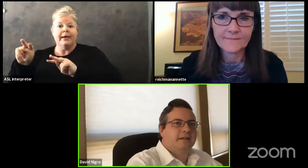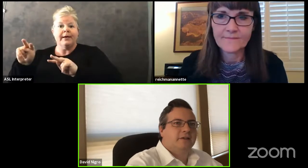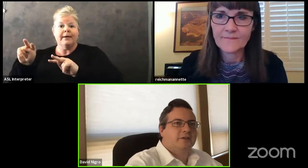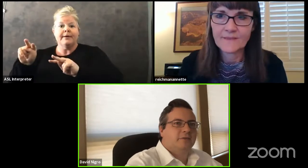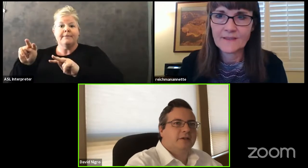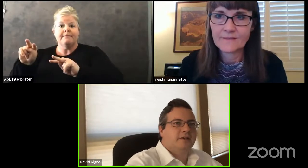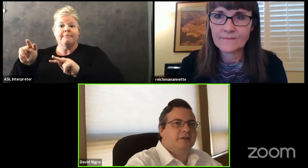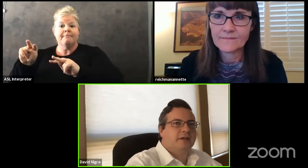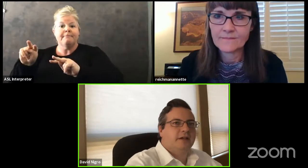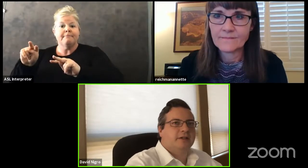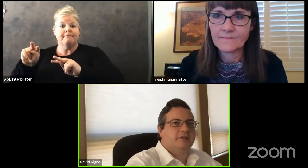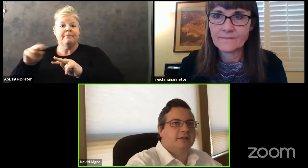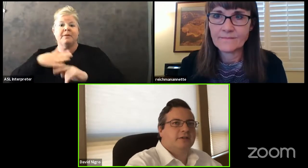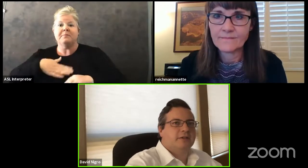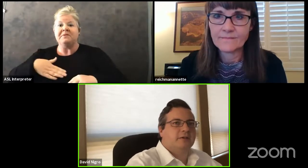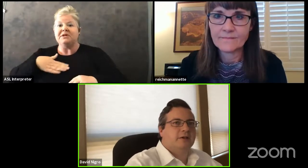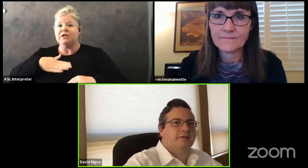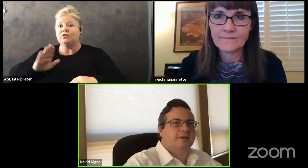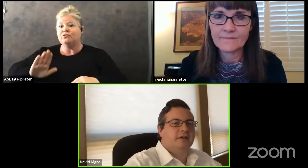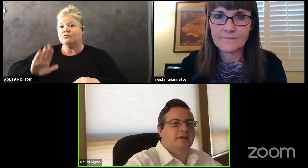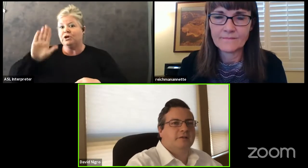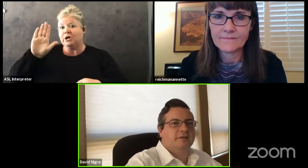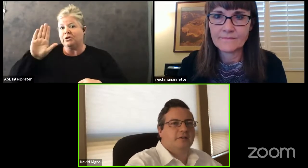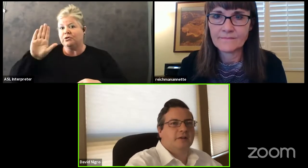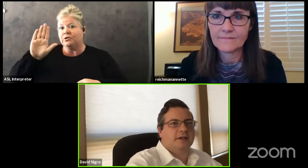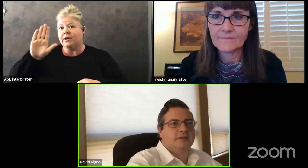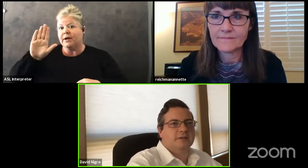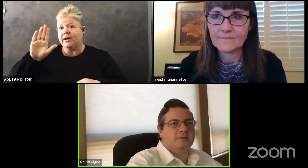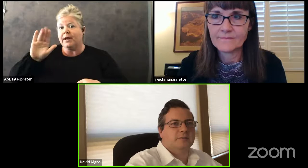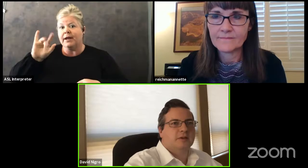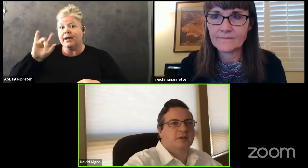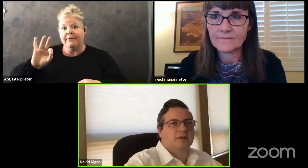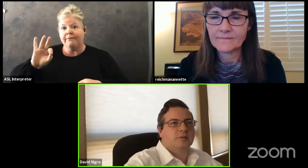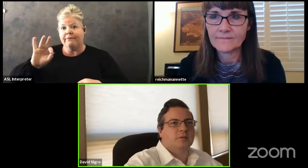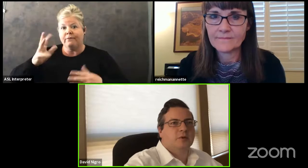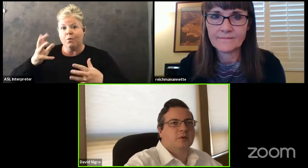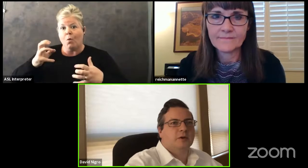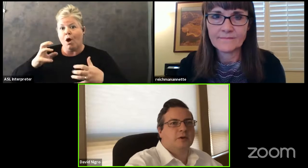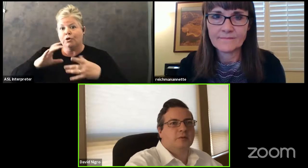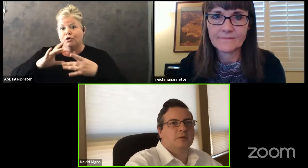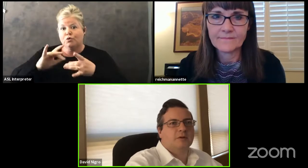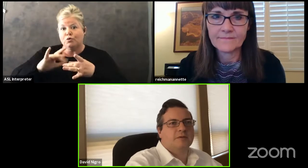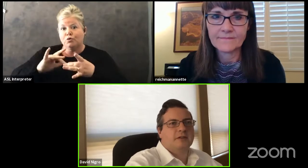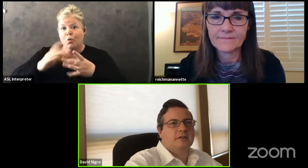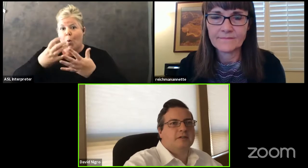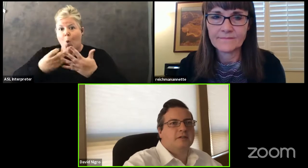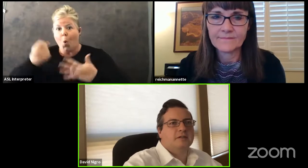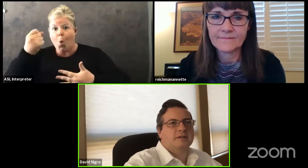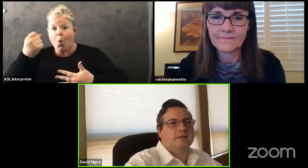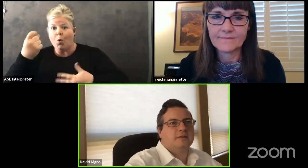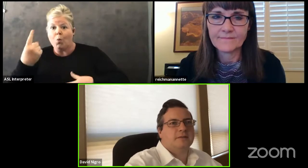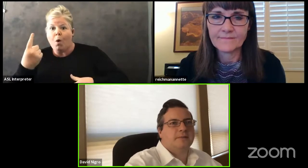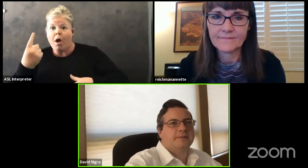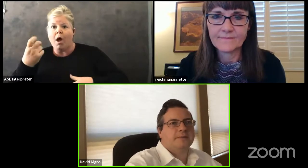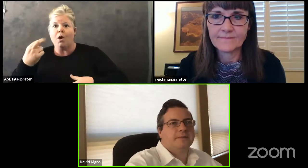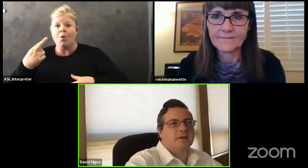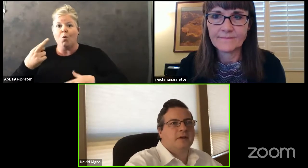And again, just raise your hand so I see you on video if you'd like to pull one or more of these.